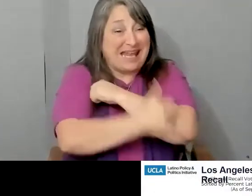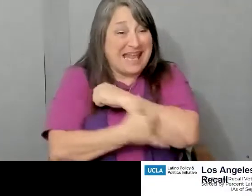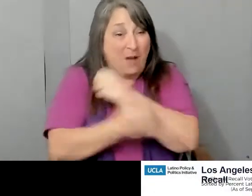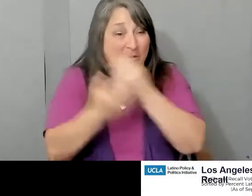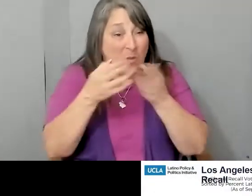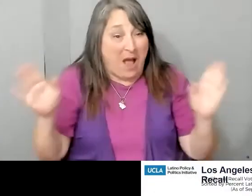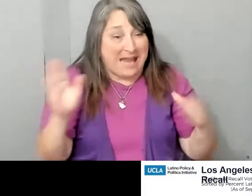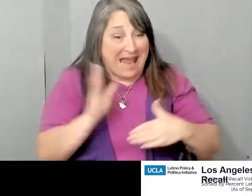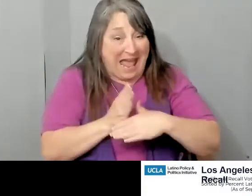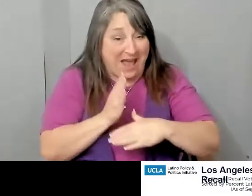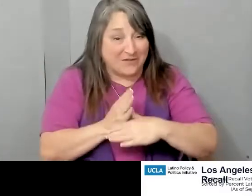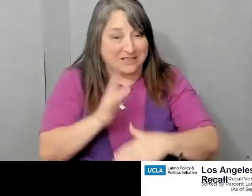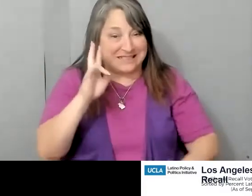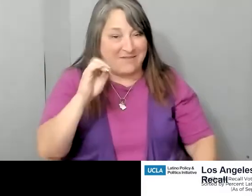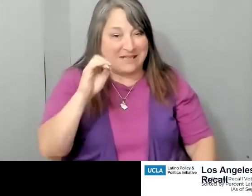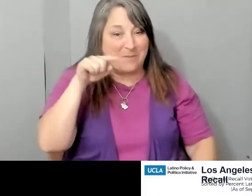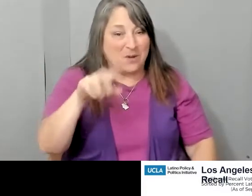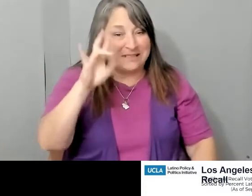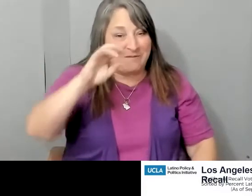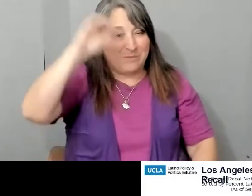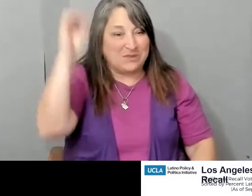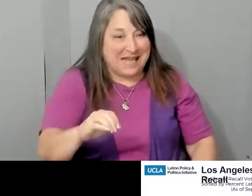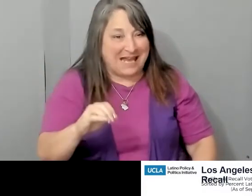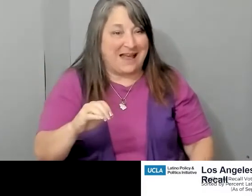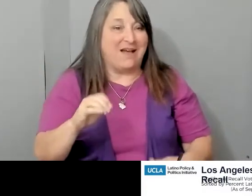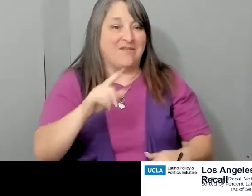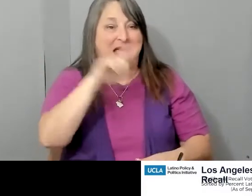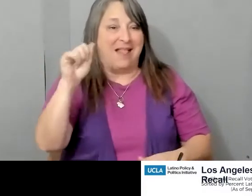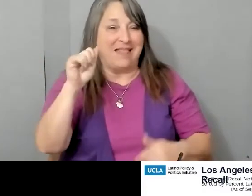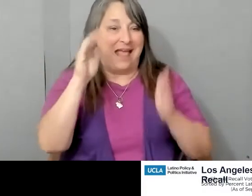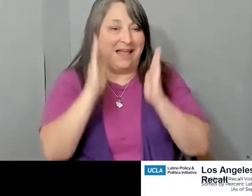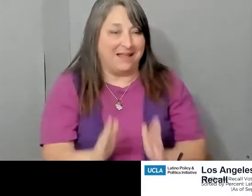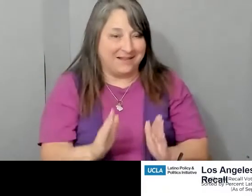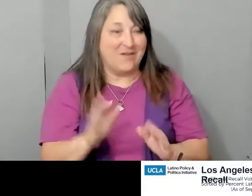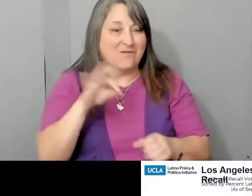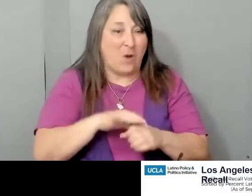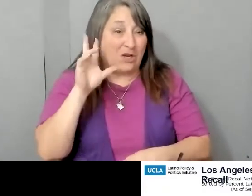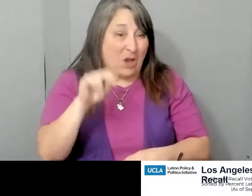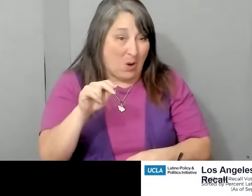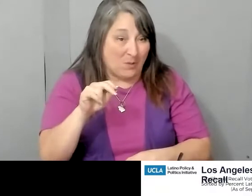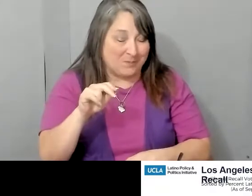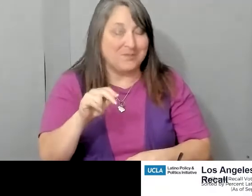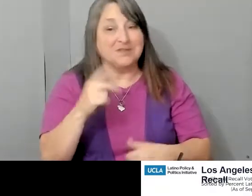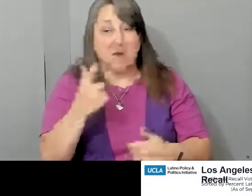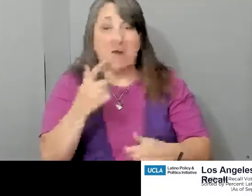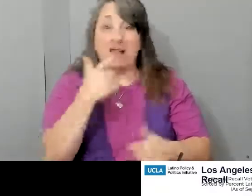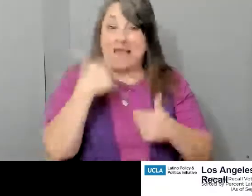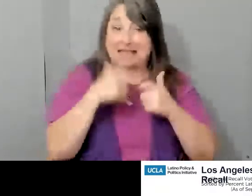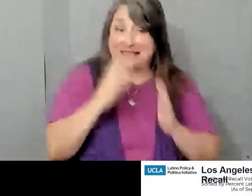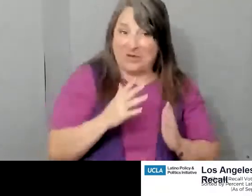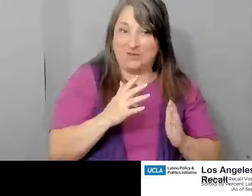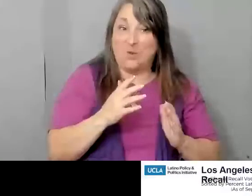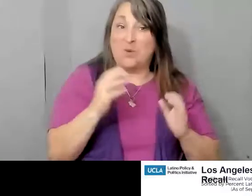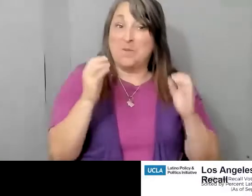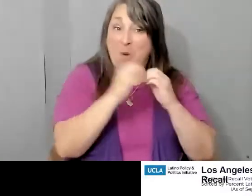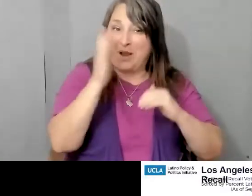70.7% of Angelenos who voted no. So Latinos were above the county average. I talked about